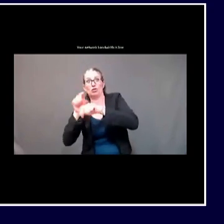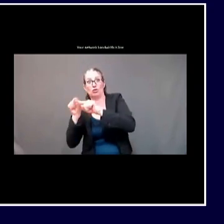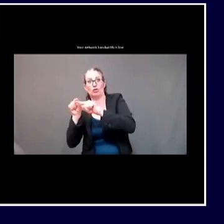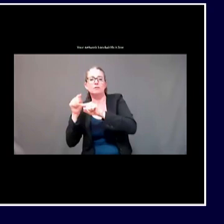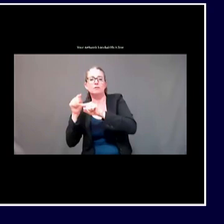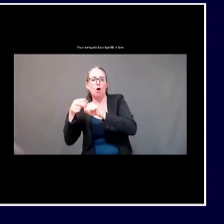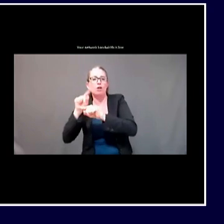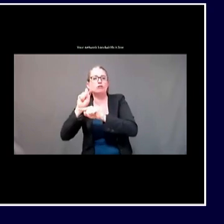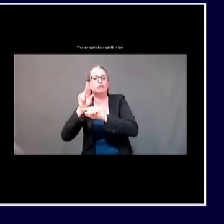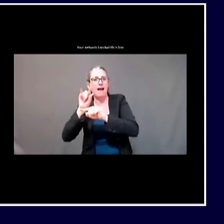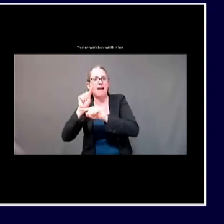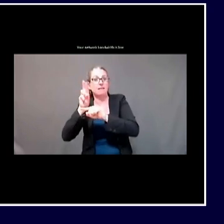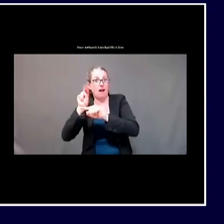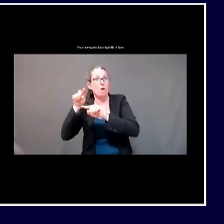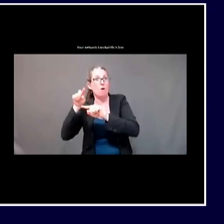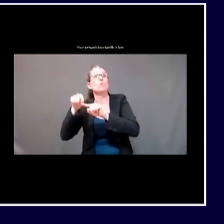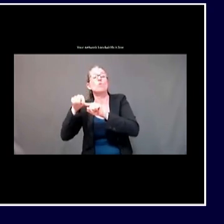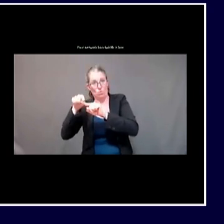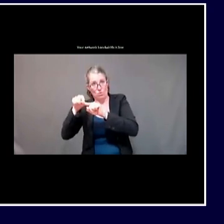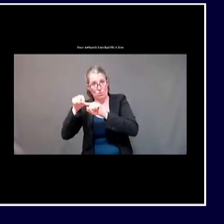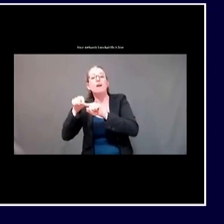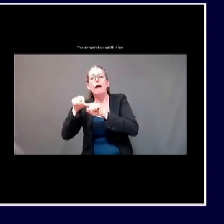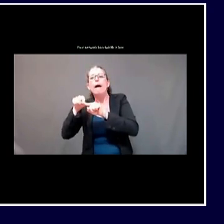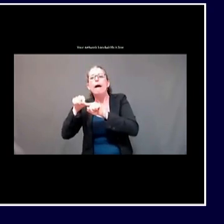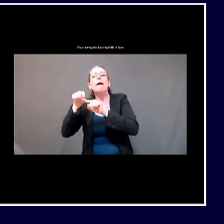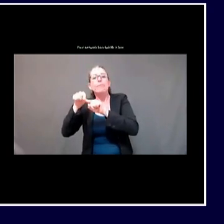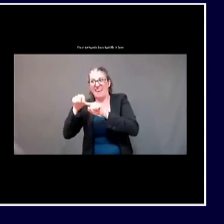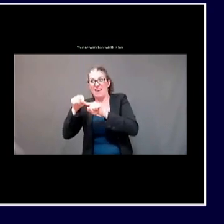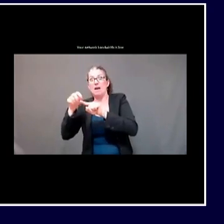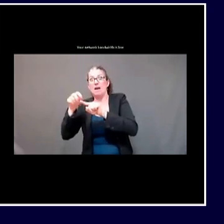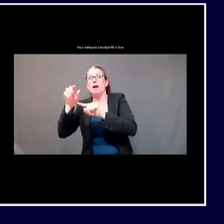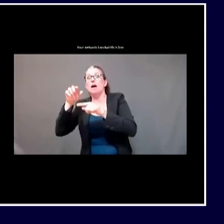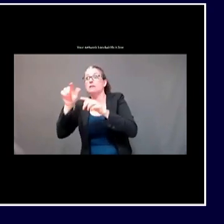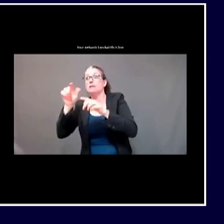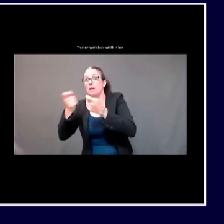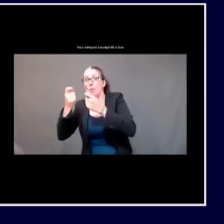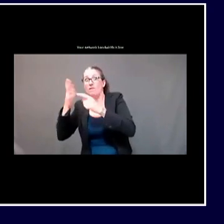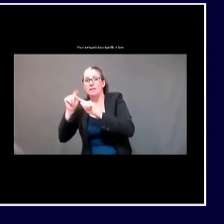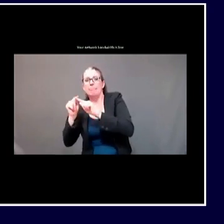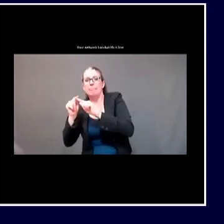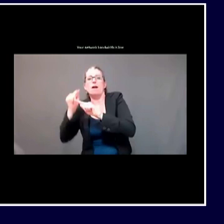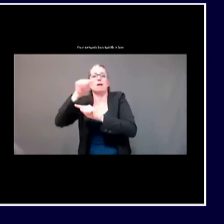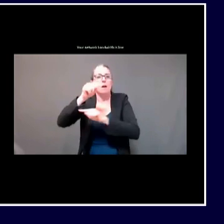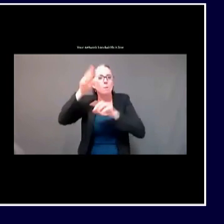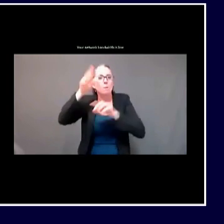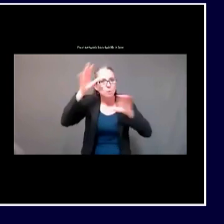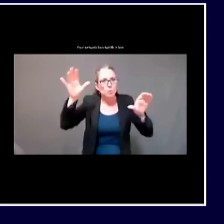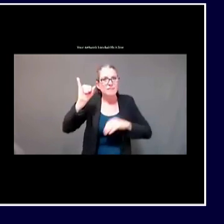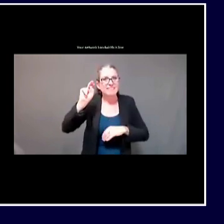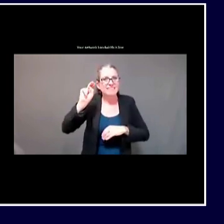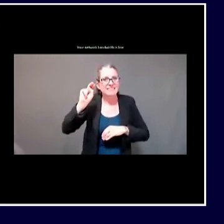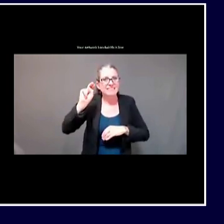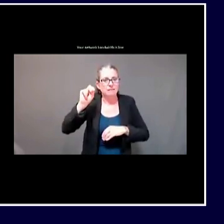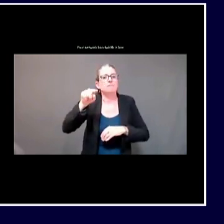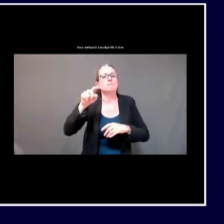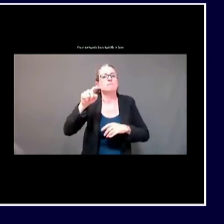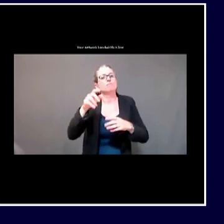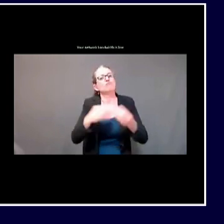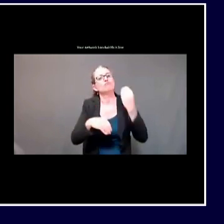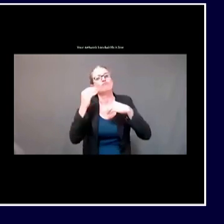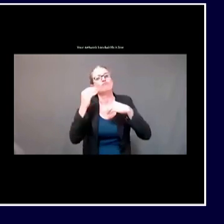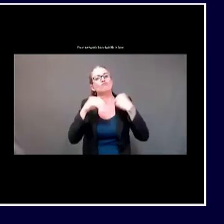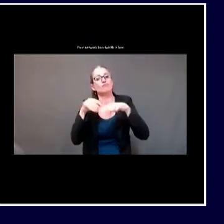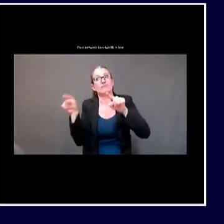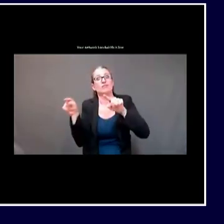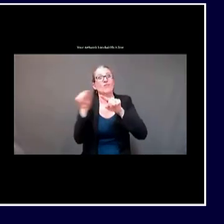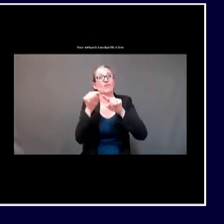the wedding and the reception. The median age of confirmed cases thus far is 42 years, with a